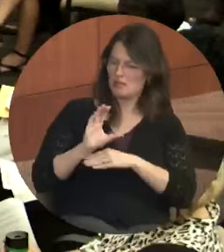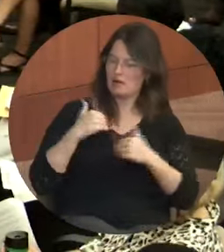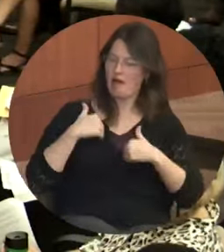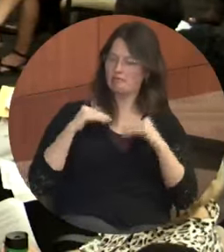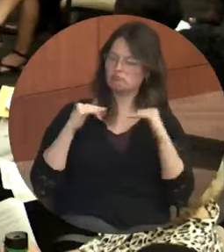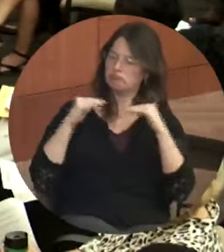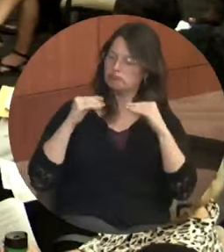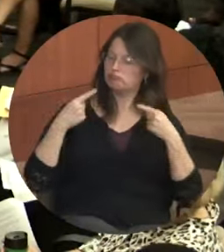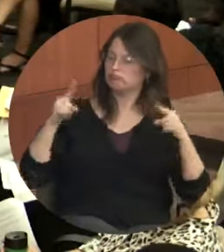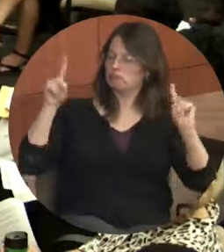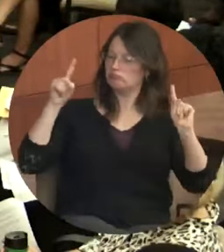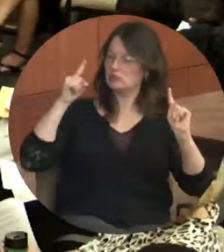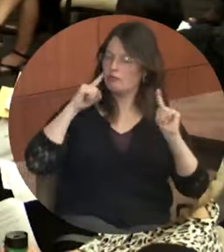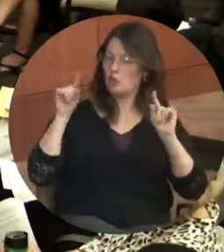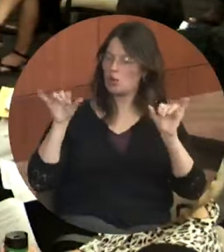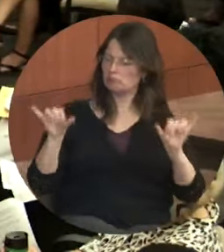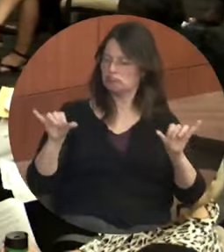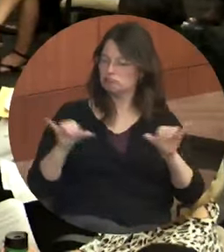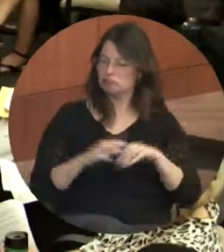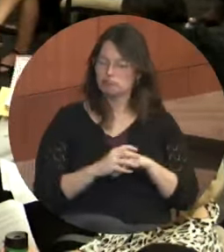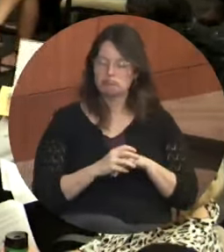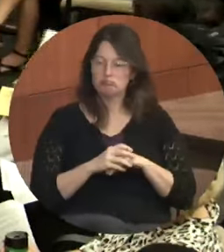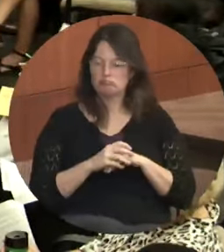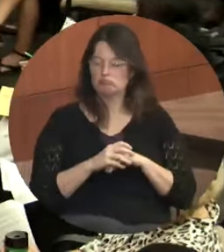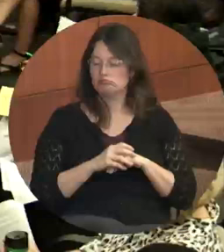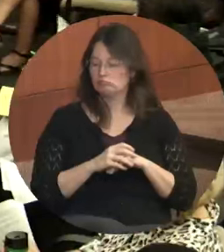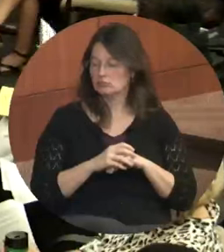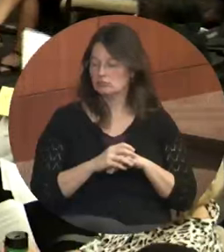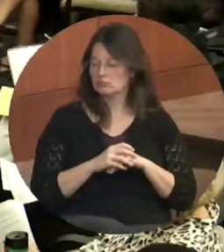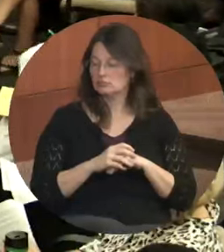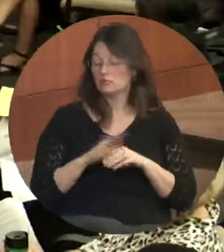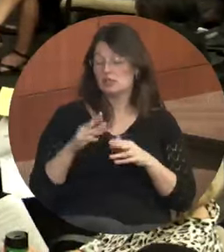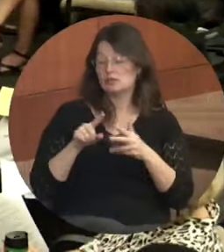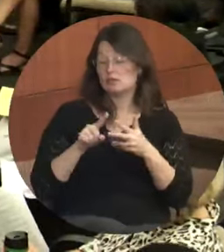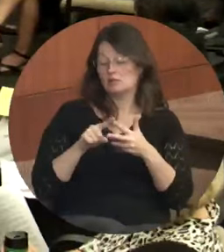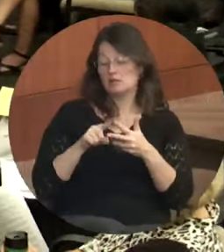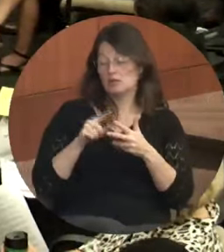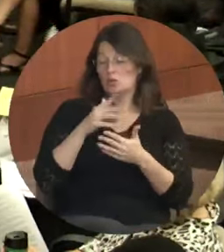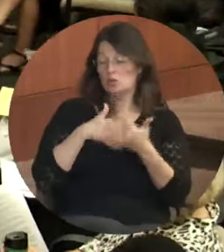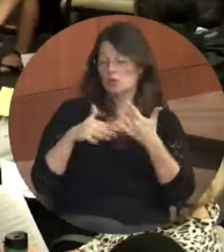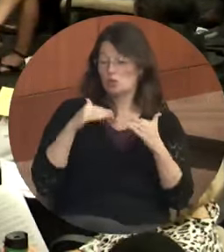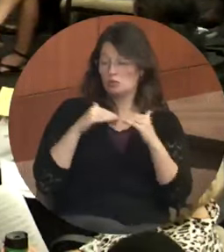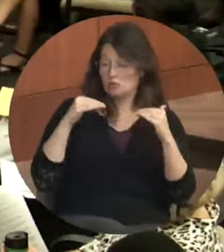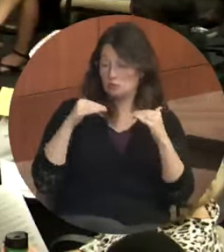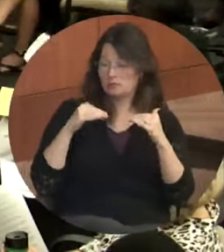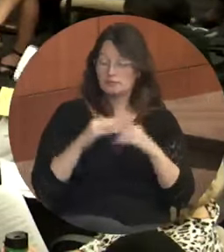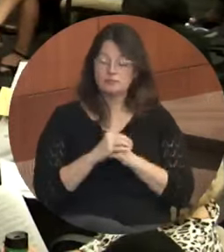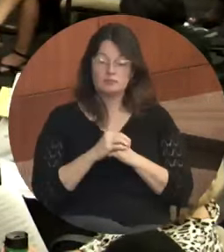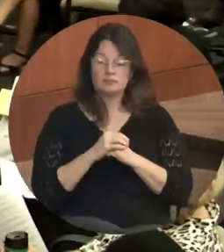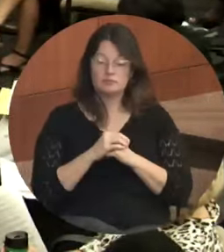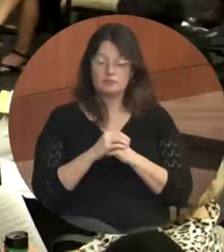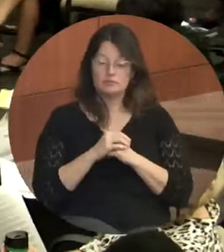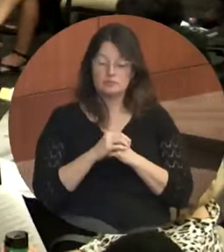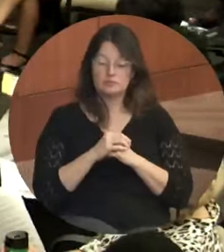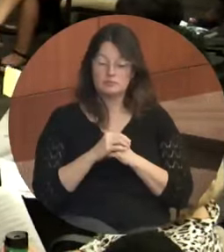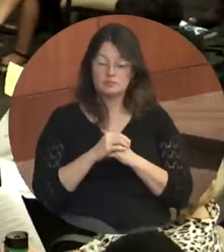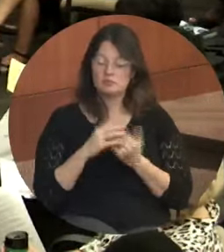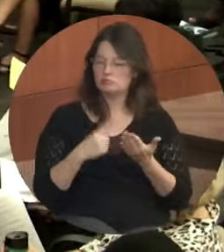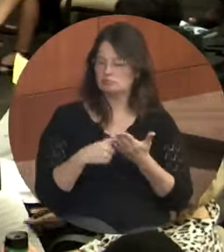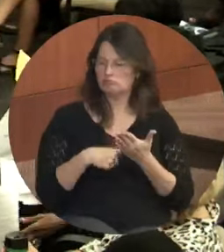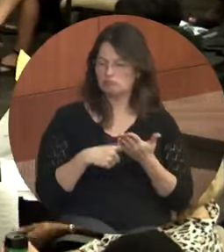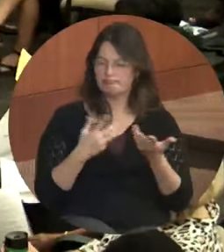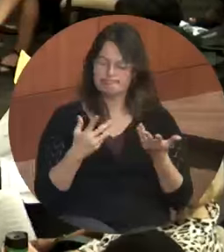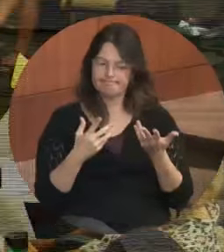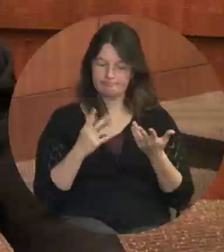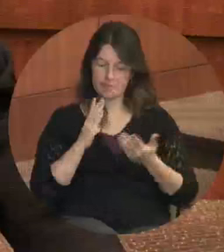The second strategic priority focuses on social equity and addresses the question, how can we strengthen our